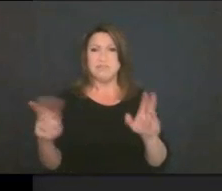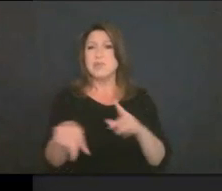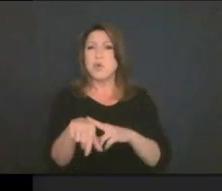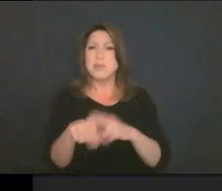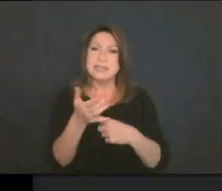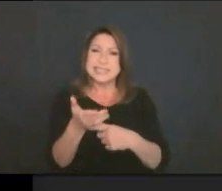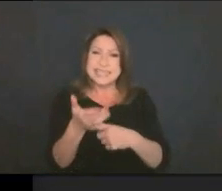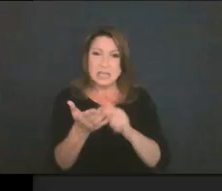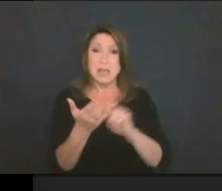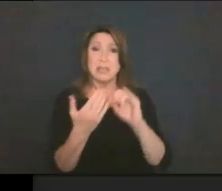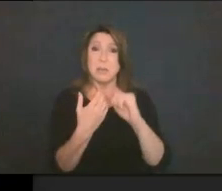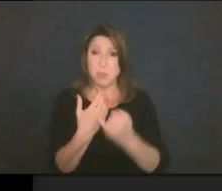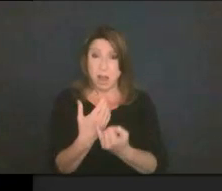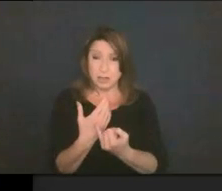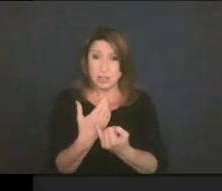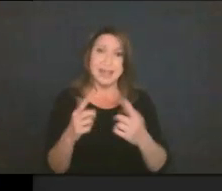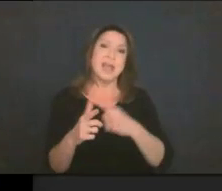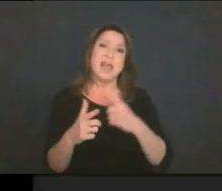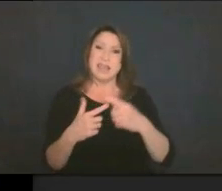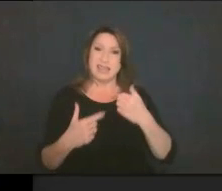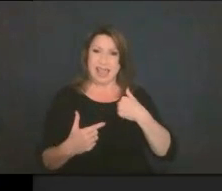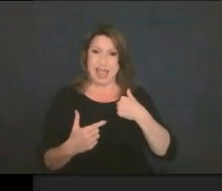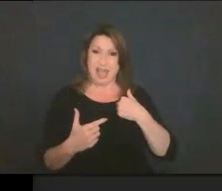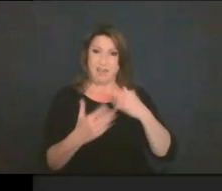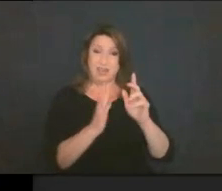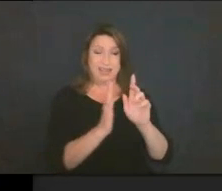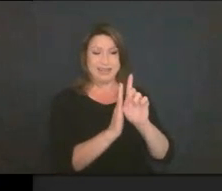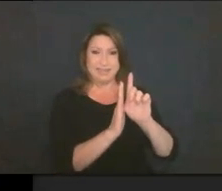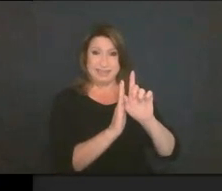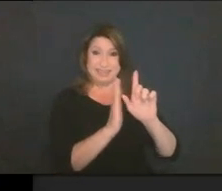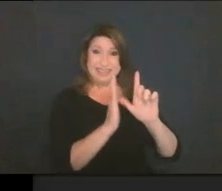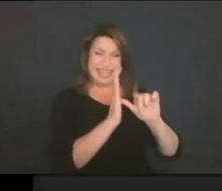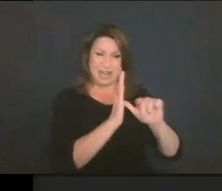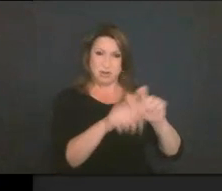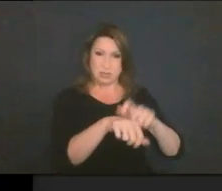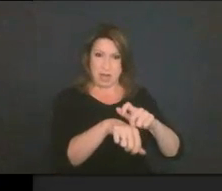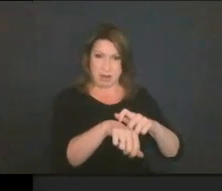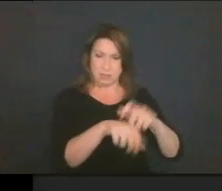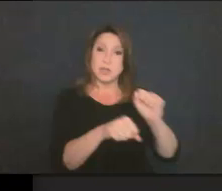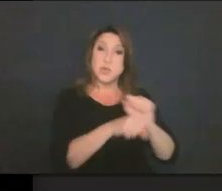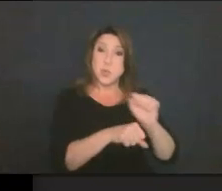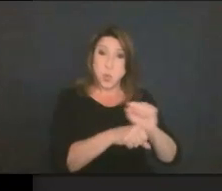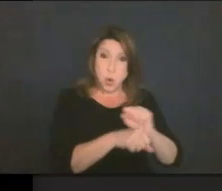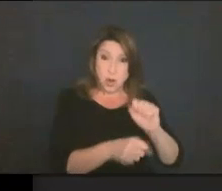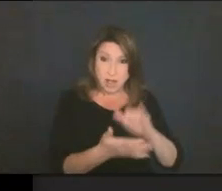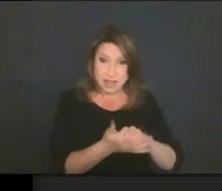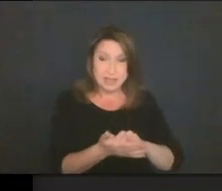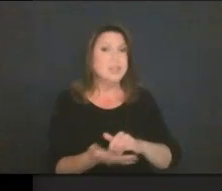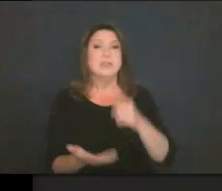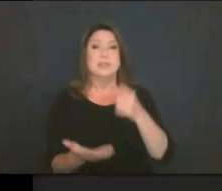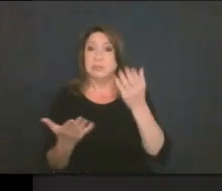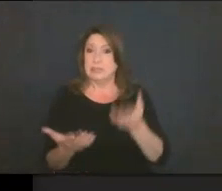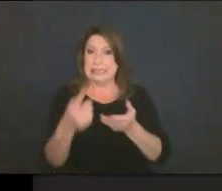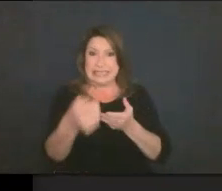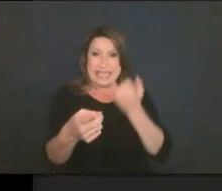project and then they'll have that extra half hour later in the day to work on it. So as the parent, if you